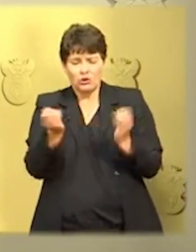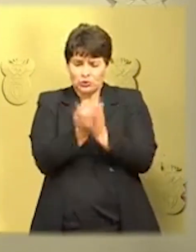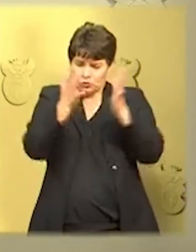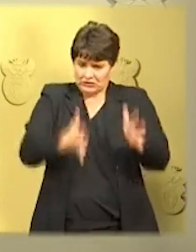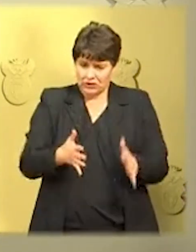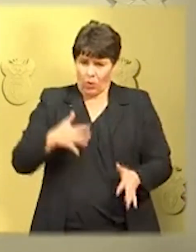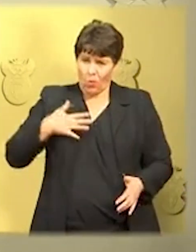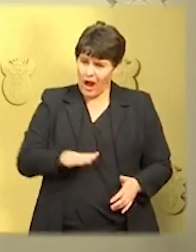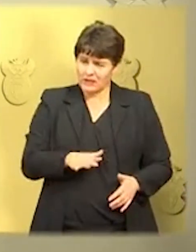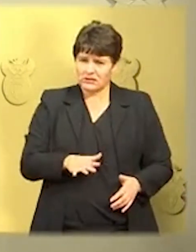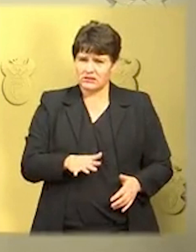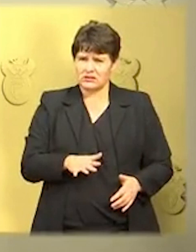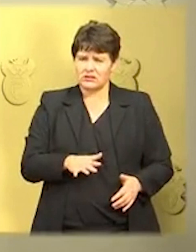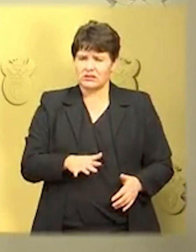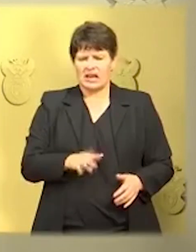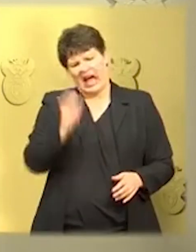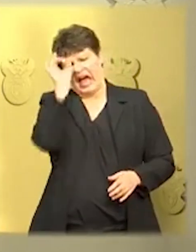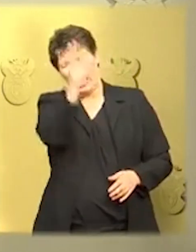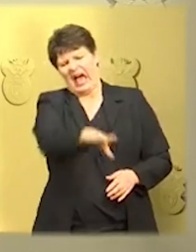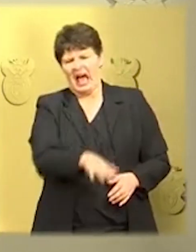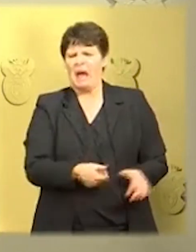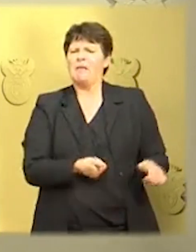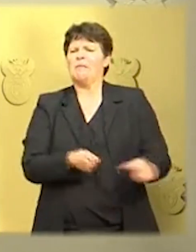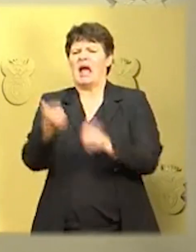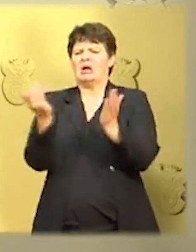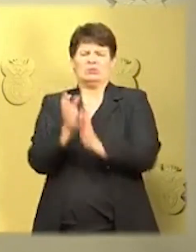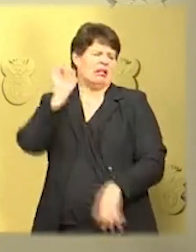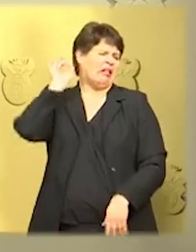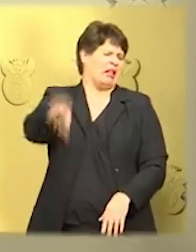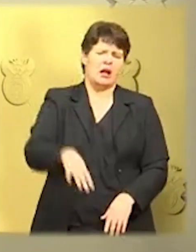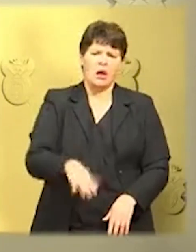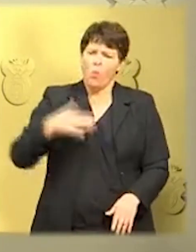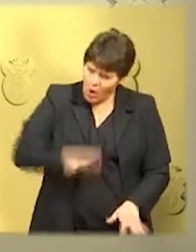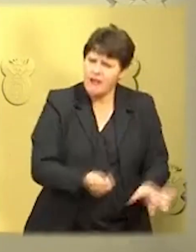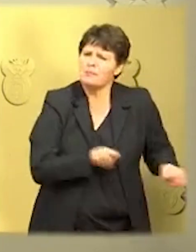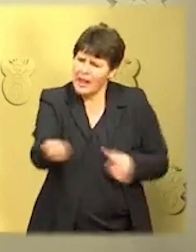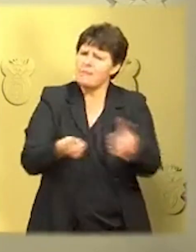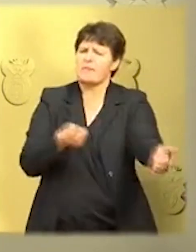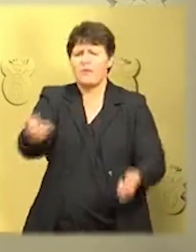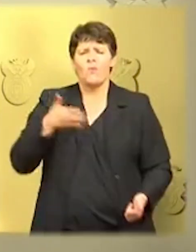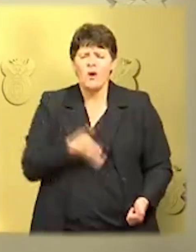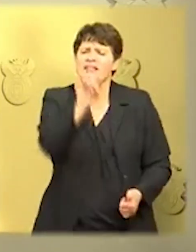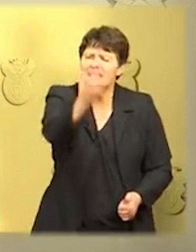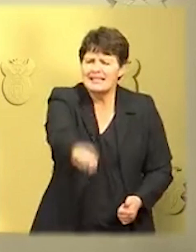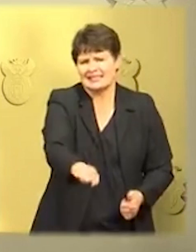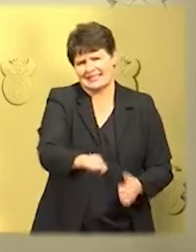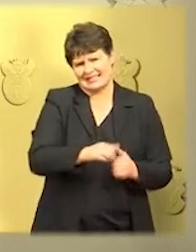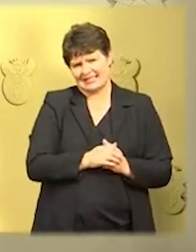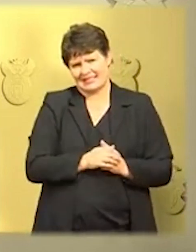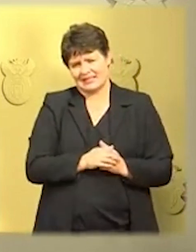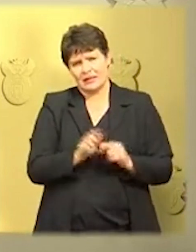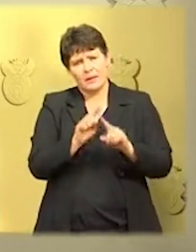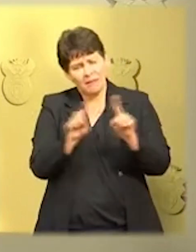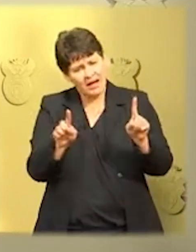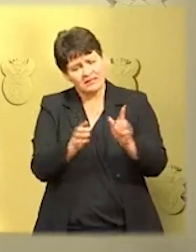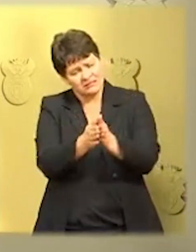who does not want to return to their classrooms and to their studies. Yet we are all called